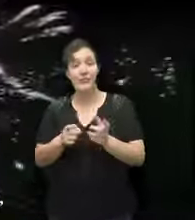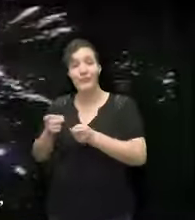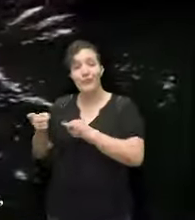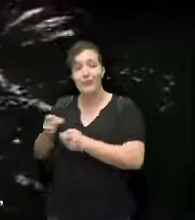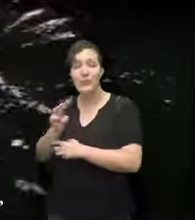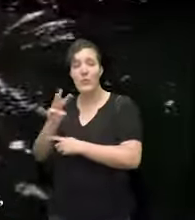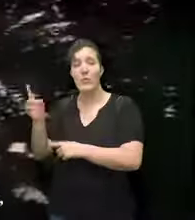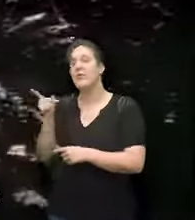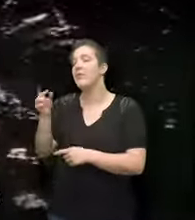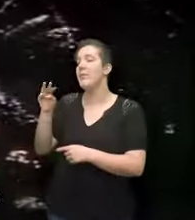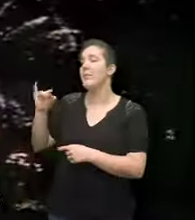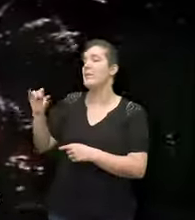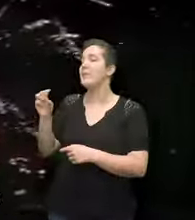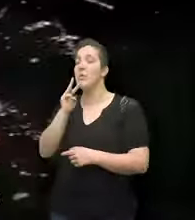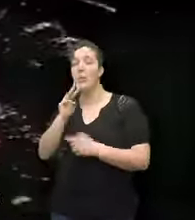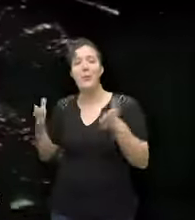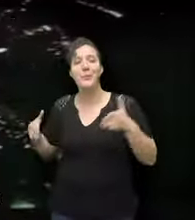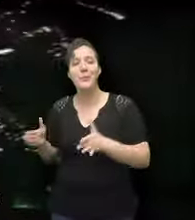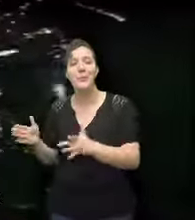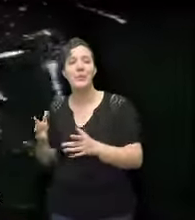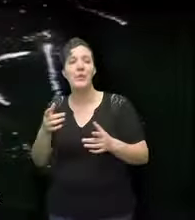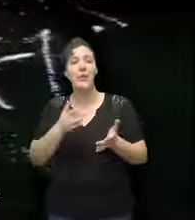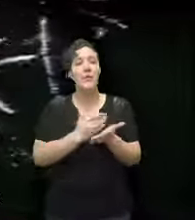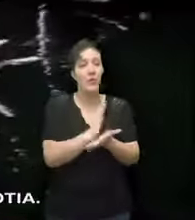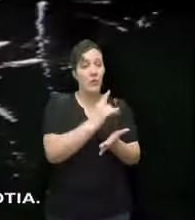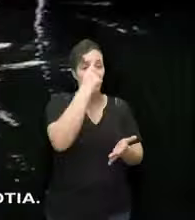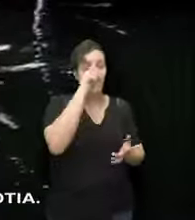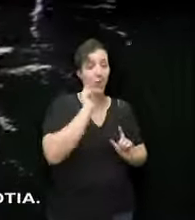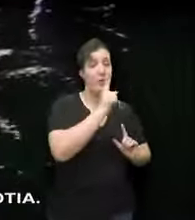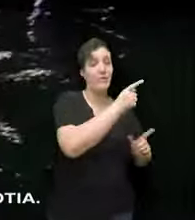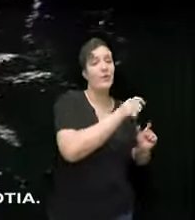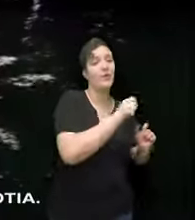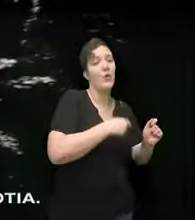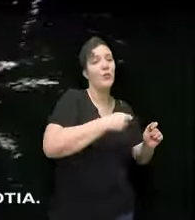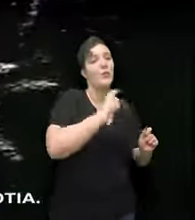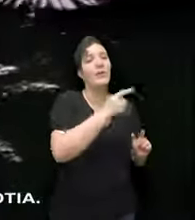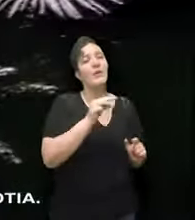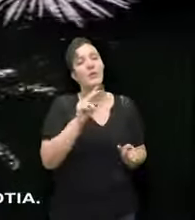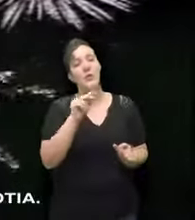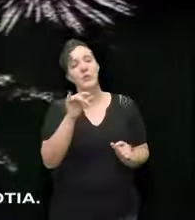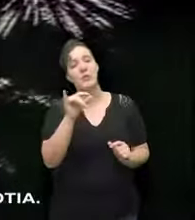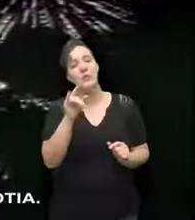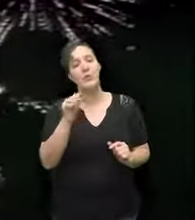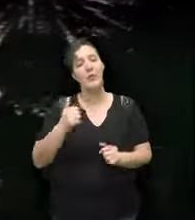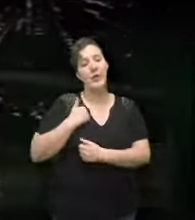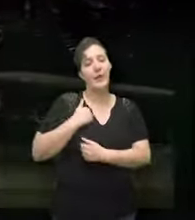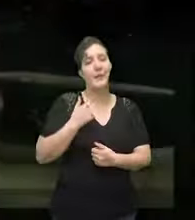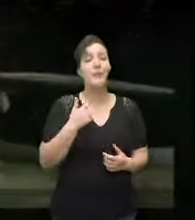the Mississippi River to the right to dry their catch of codfish on the shores of Nova Scotia